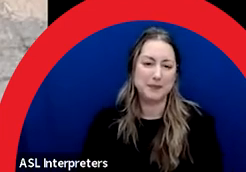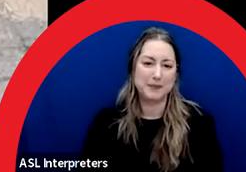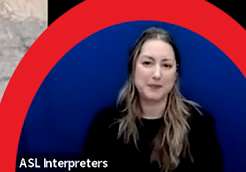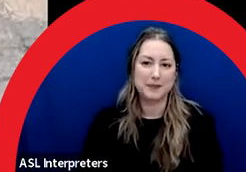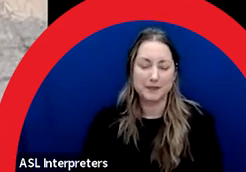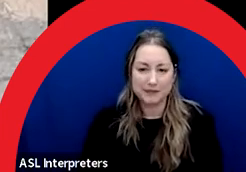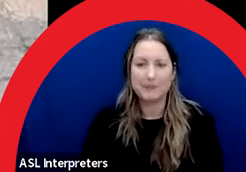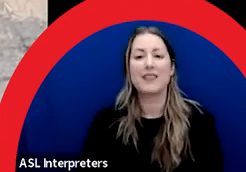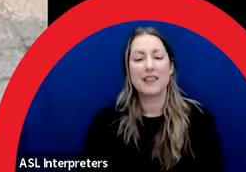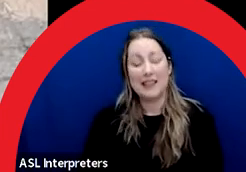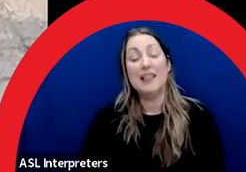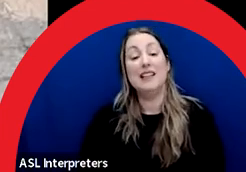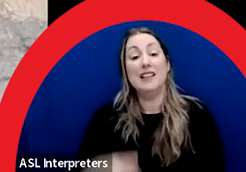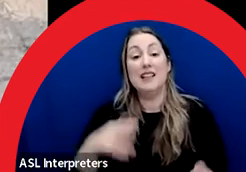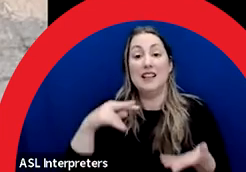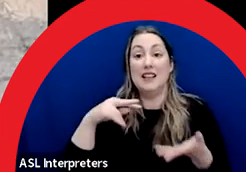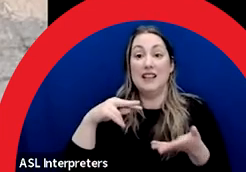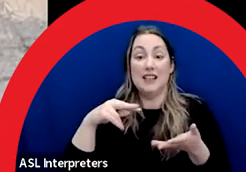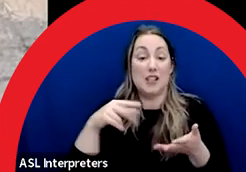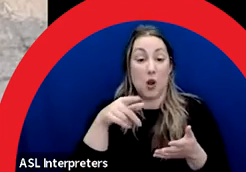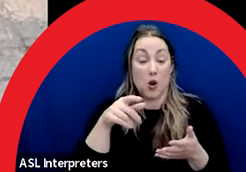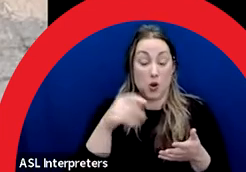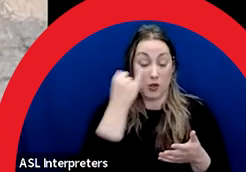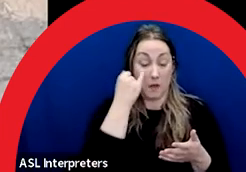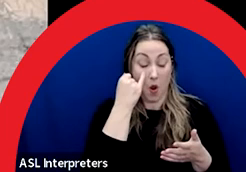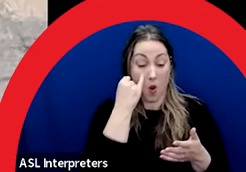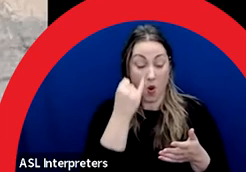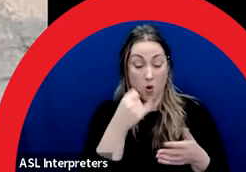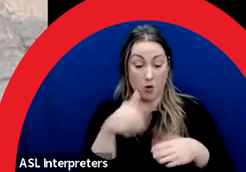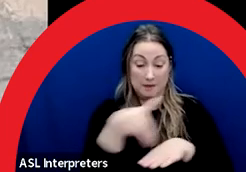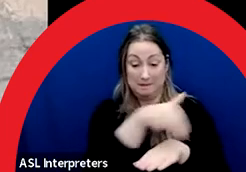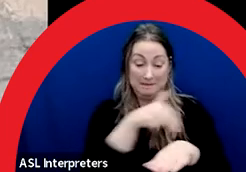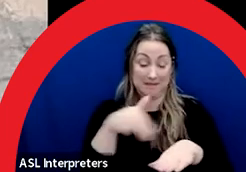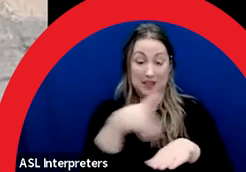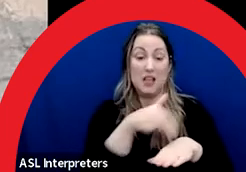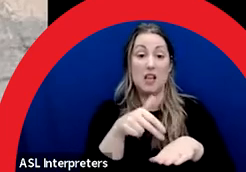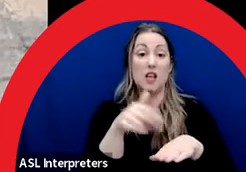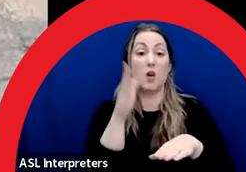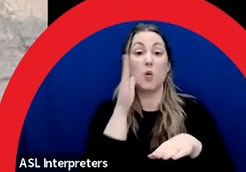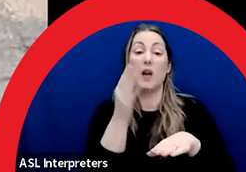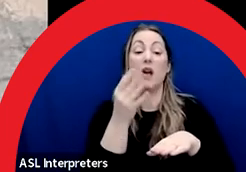So, unless a road mural is reapplied, we can expect it to wear away and fade unevenly.